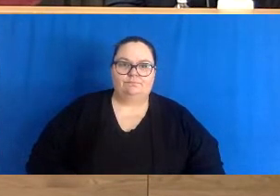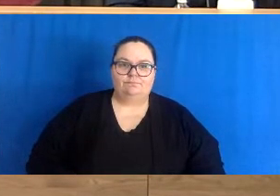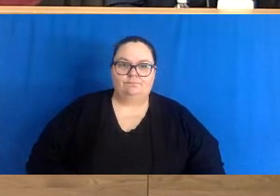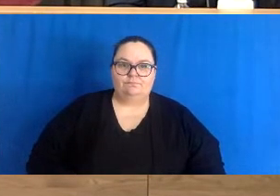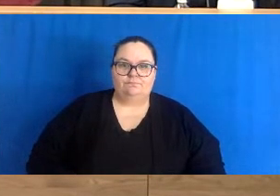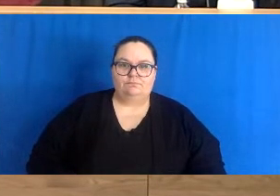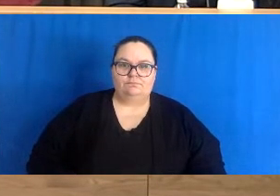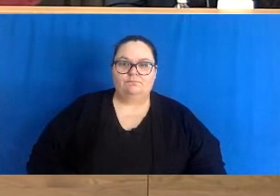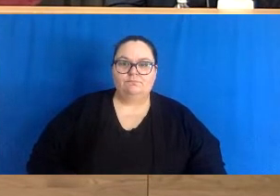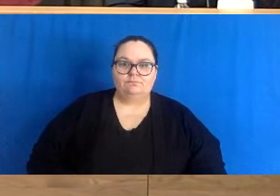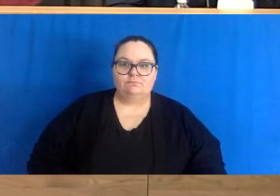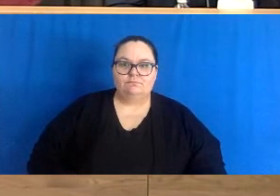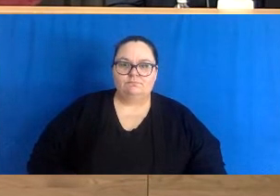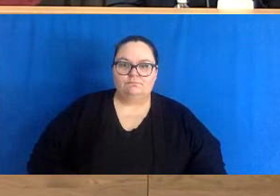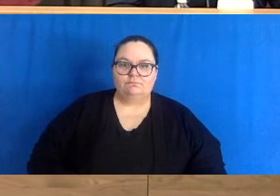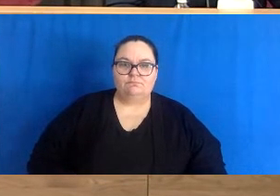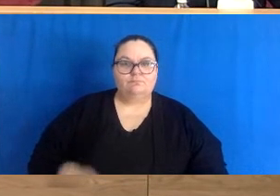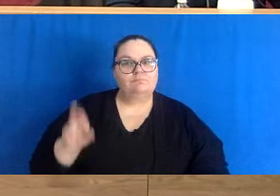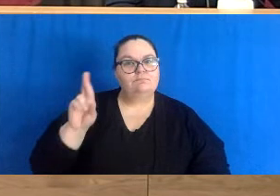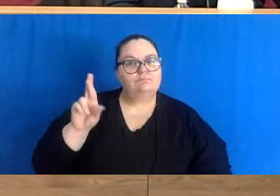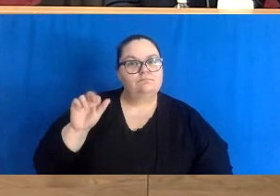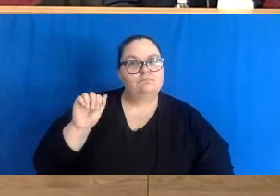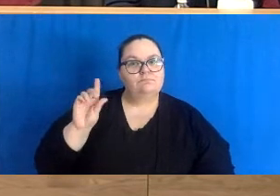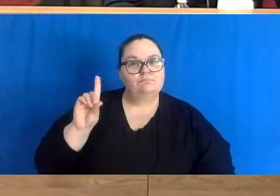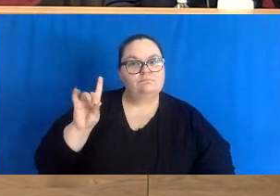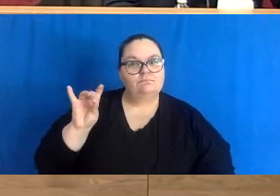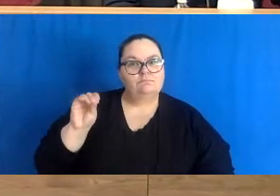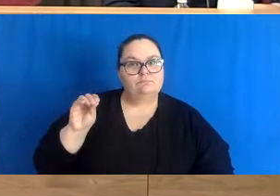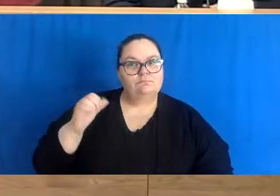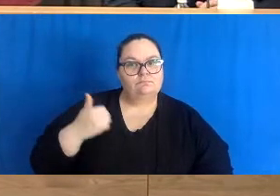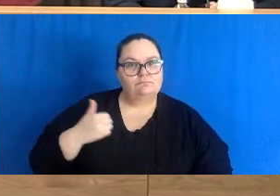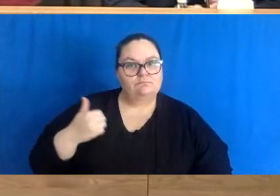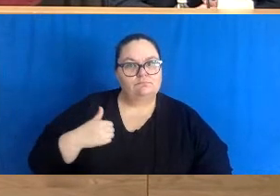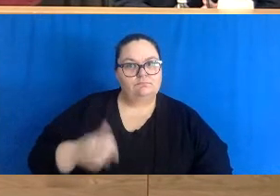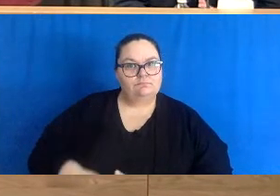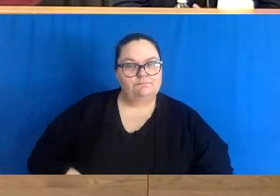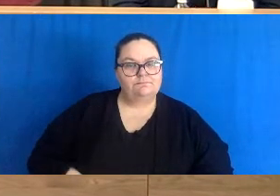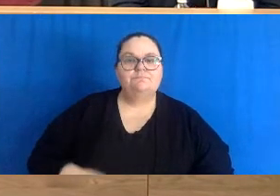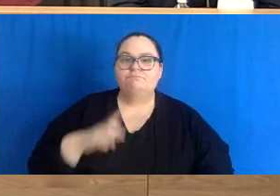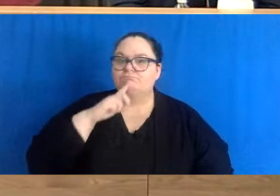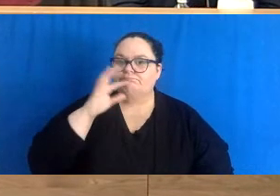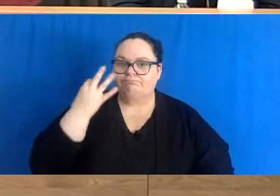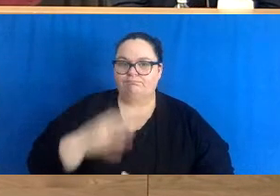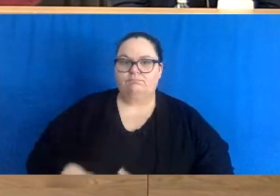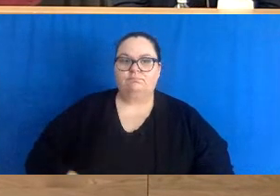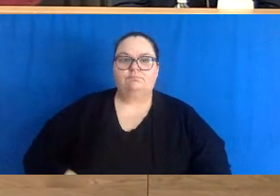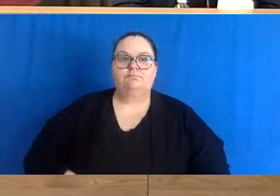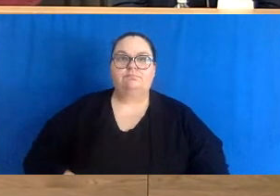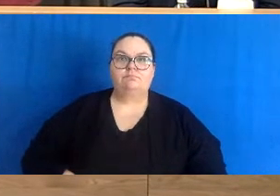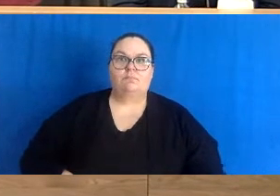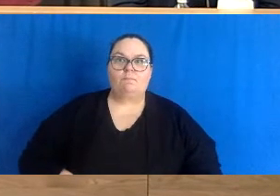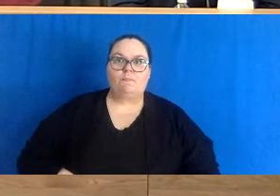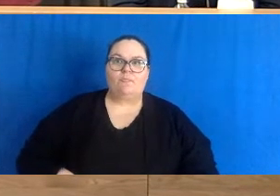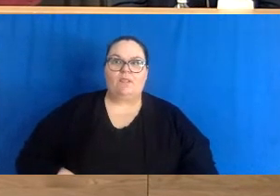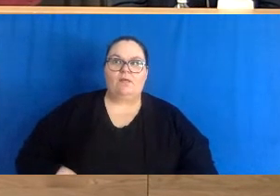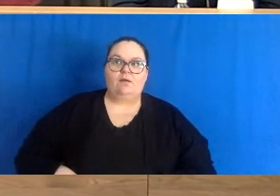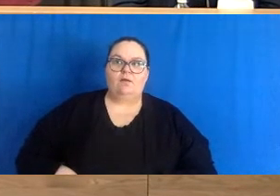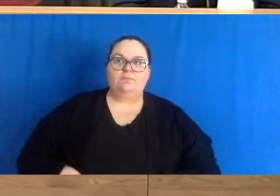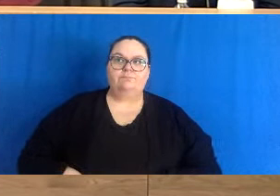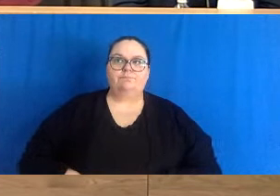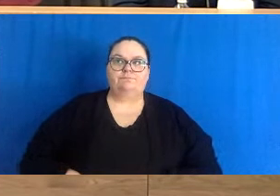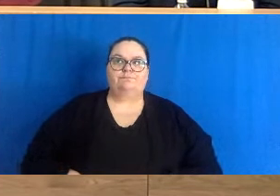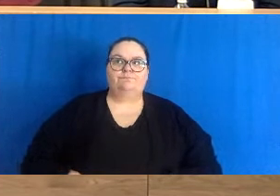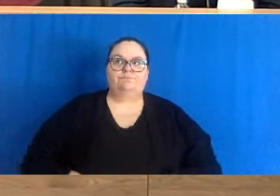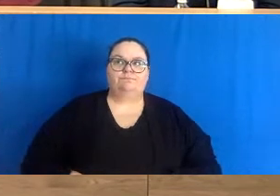on to Nicolas Steinbeck from Radio Canada. Thank you, Bruce. Should we understand in your logic that if